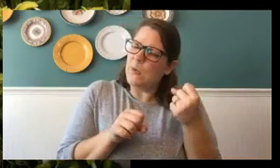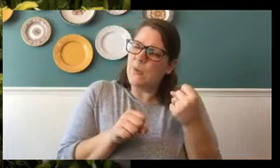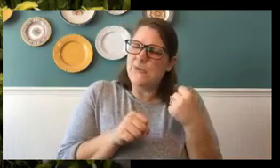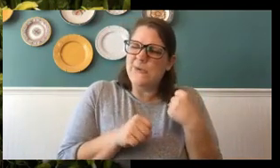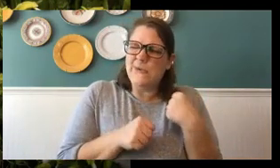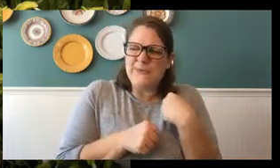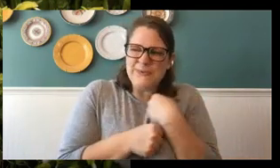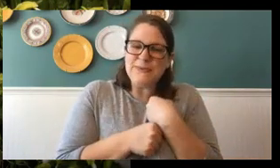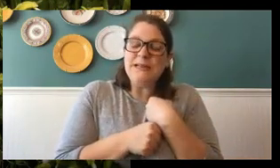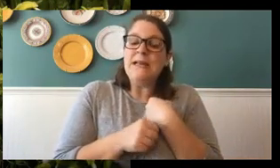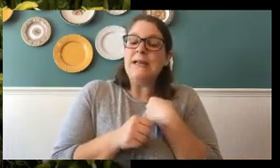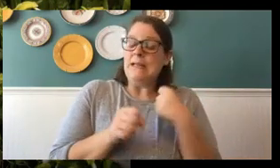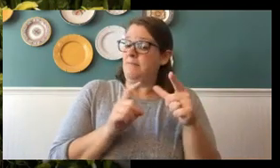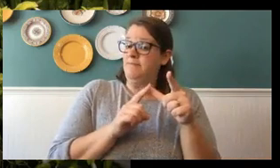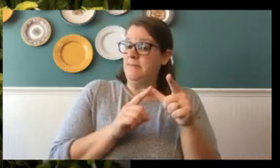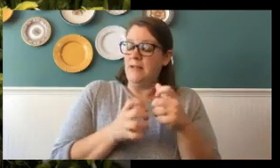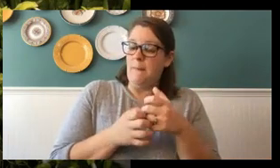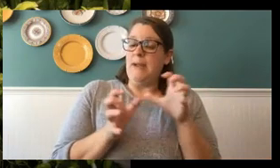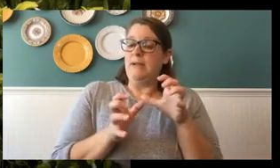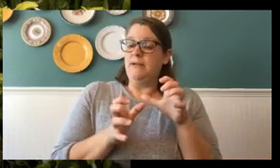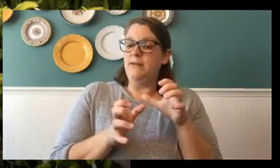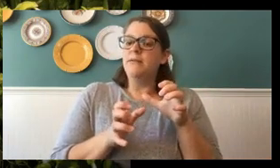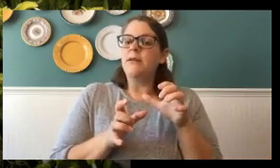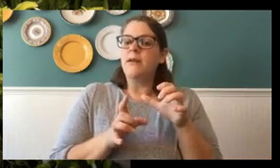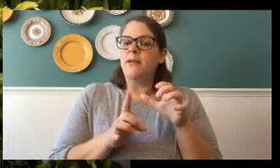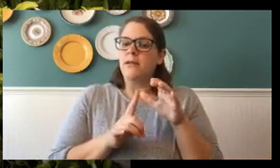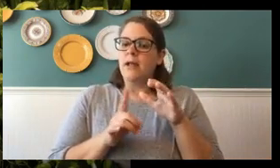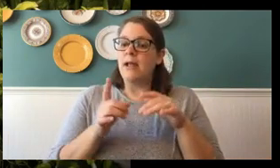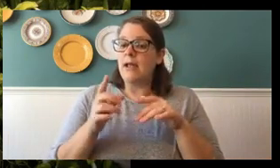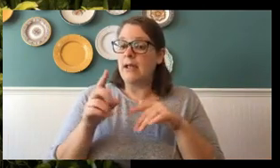caterpillar has to wiggle, wiggle, wiggle out of its old skin.